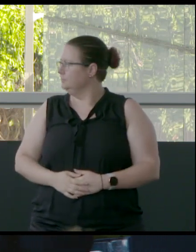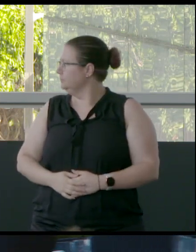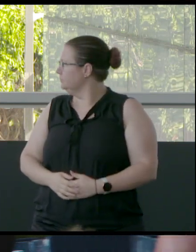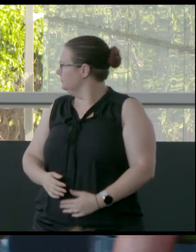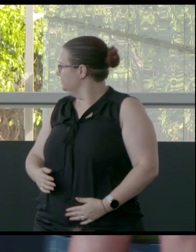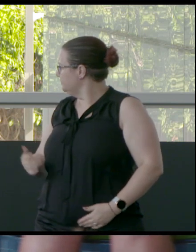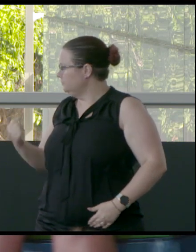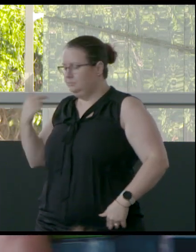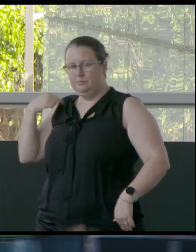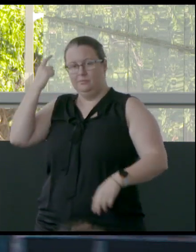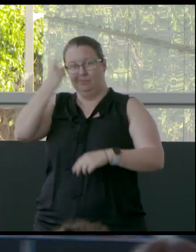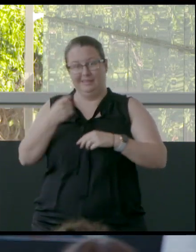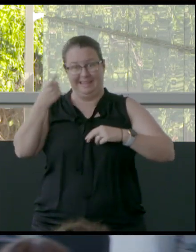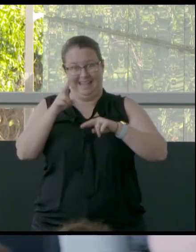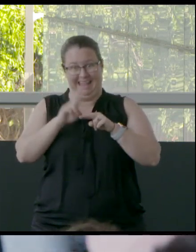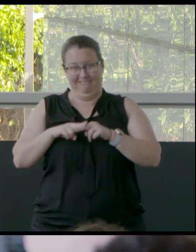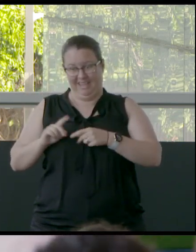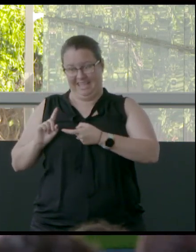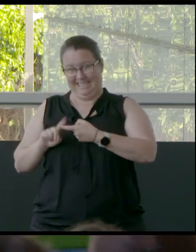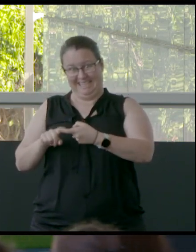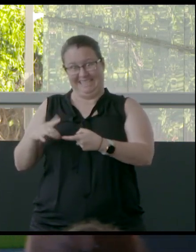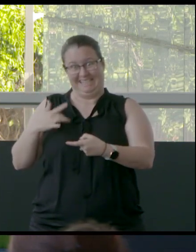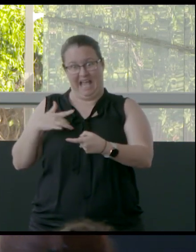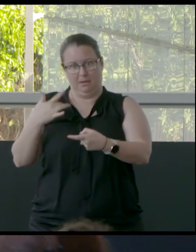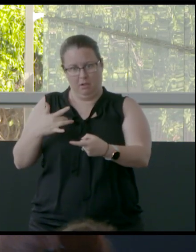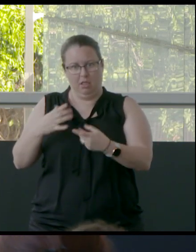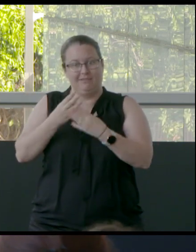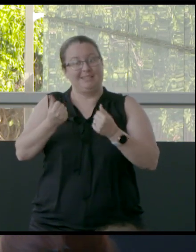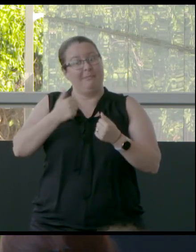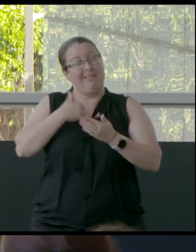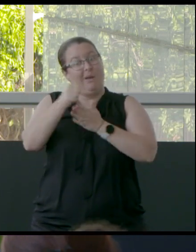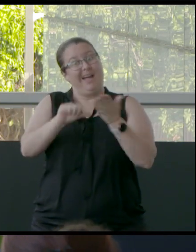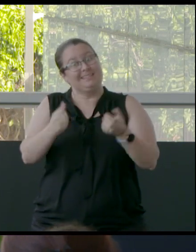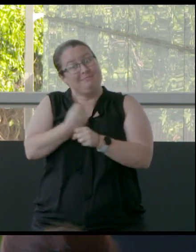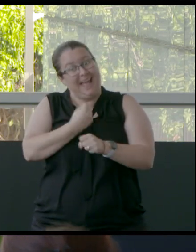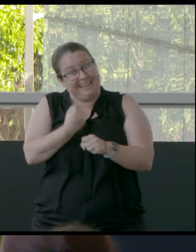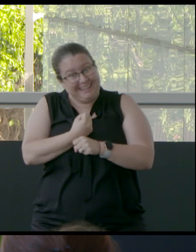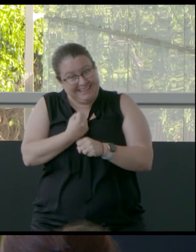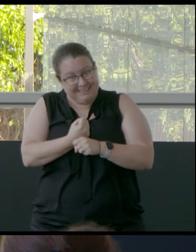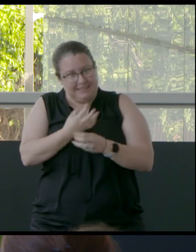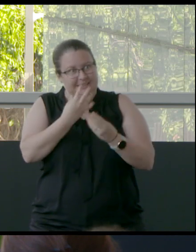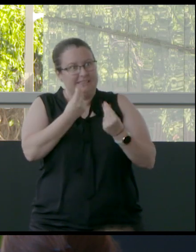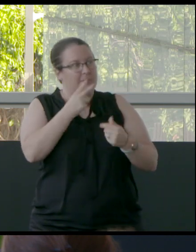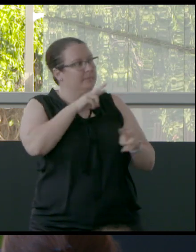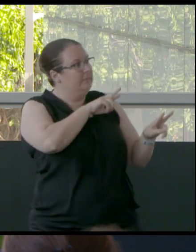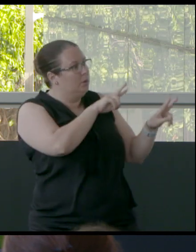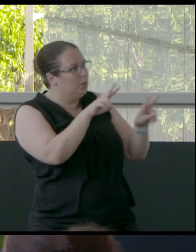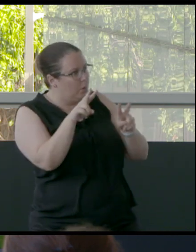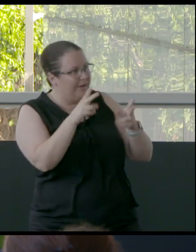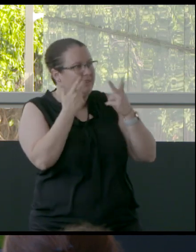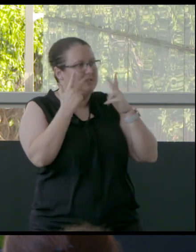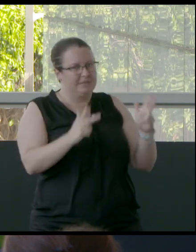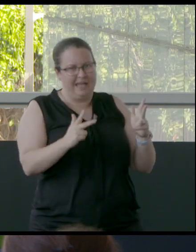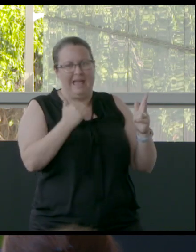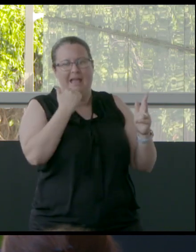I do wonder about the sustainable practice of some art making. And some of the work in this exhibition makes me think about how I'm not